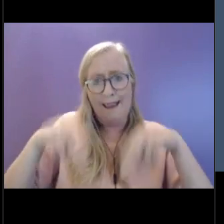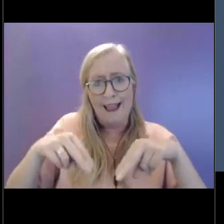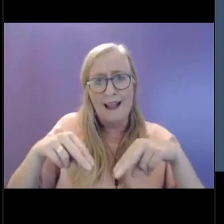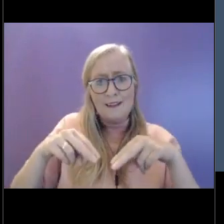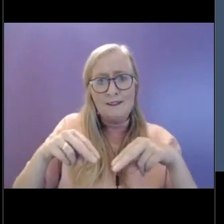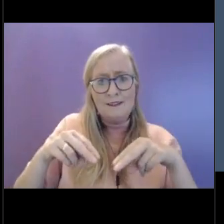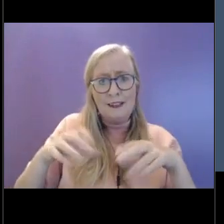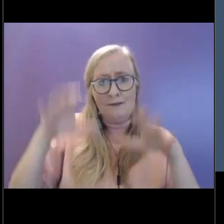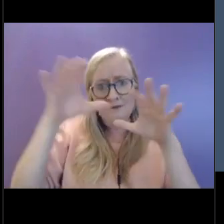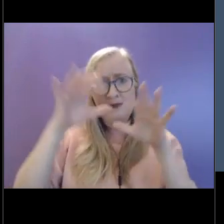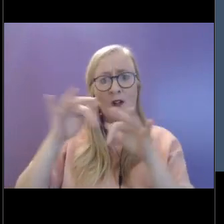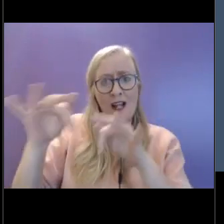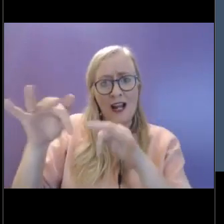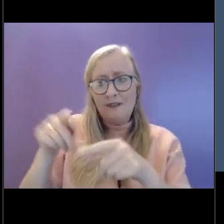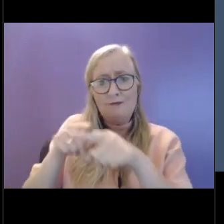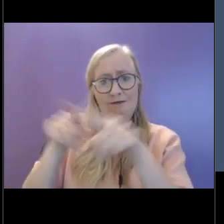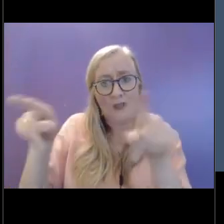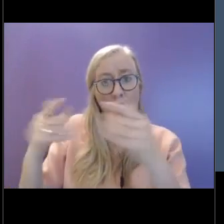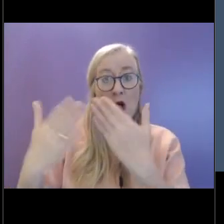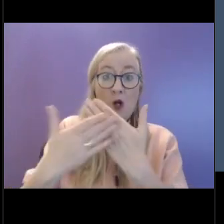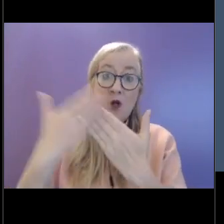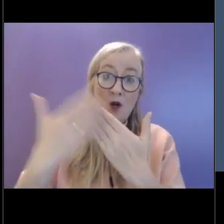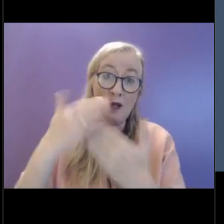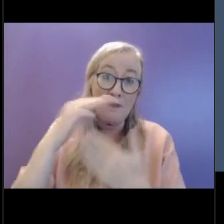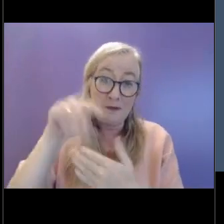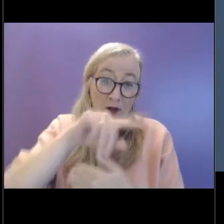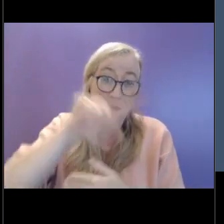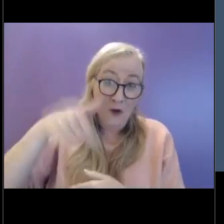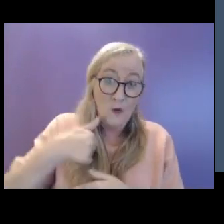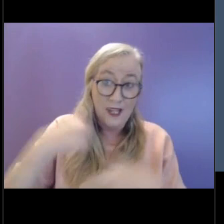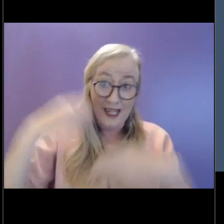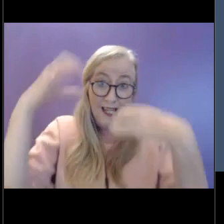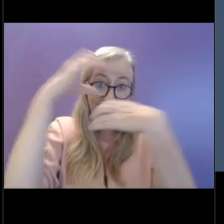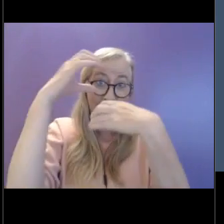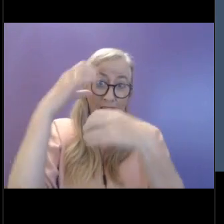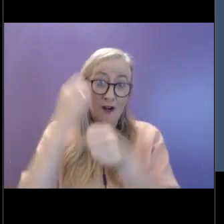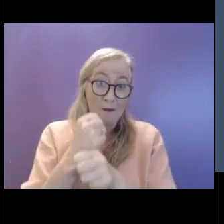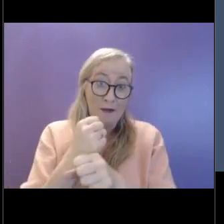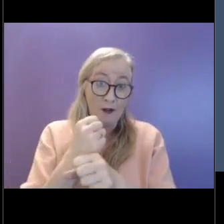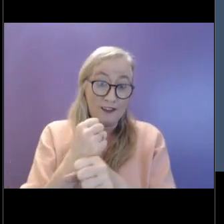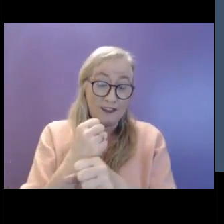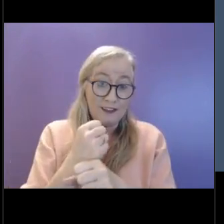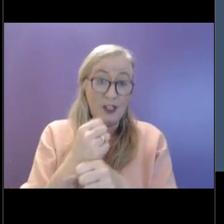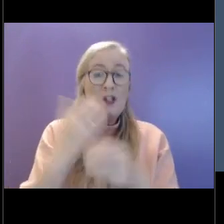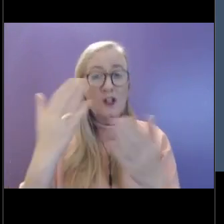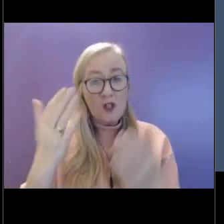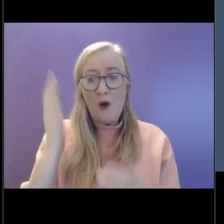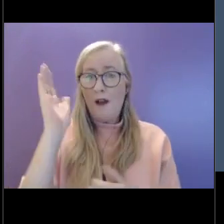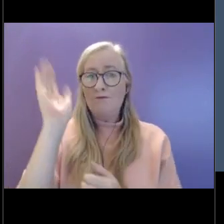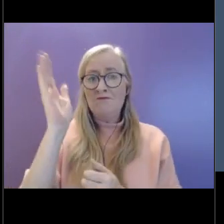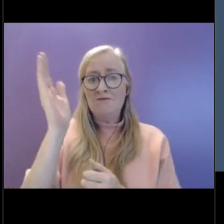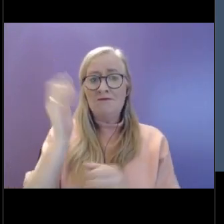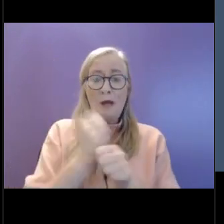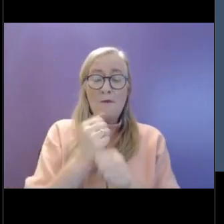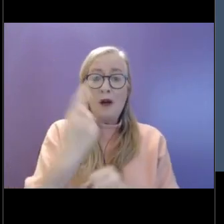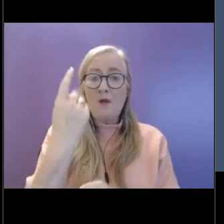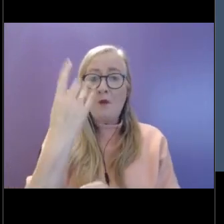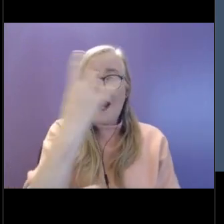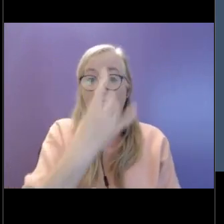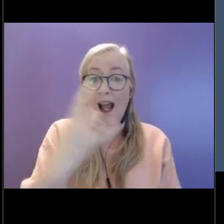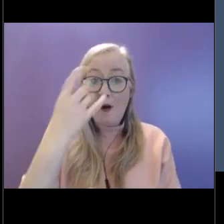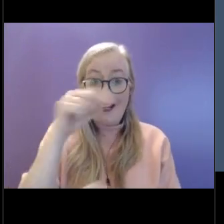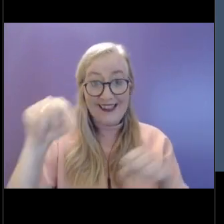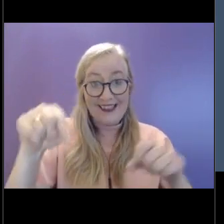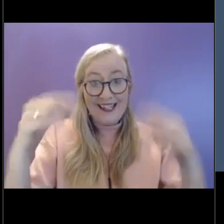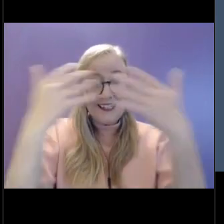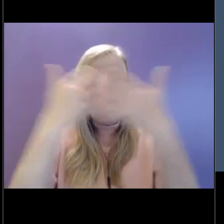good adults in the lives of the young people that we care about. We'll be together for about an hour this evening, and there's going to